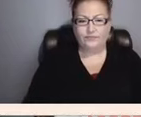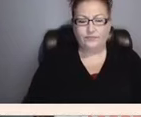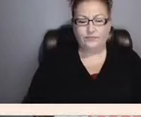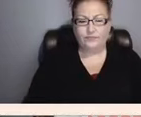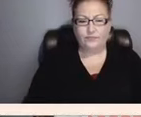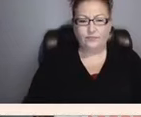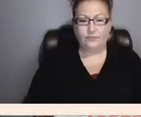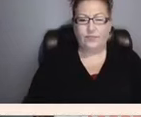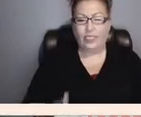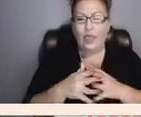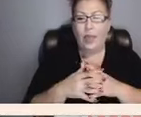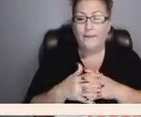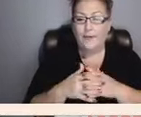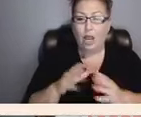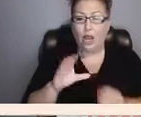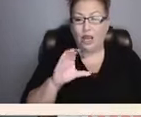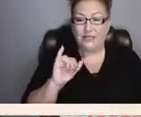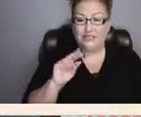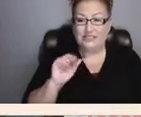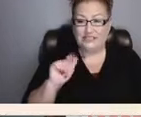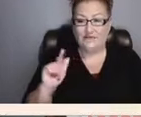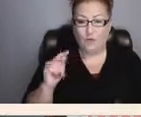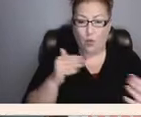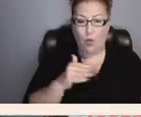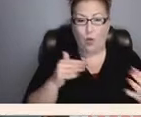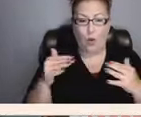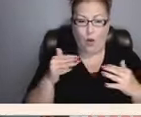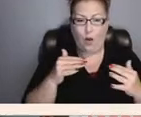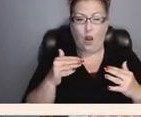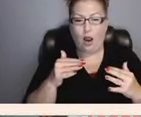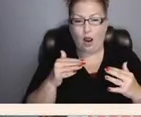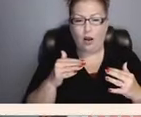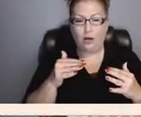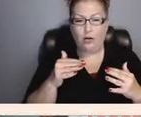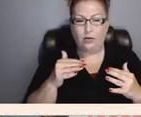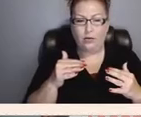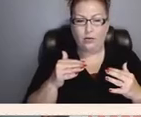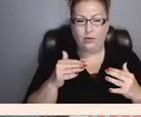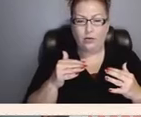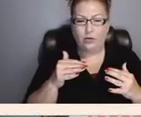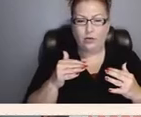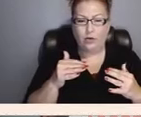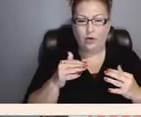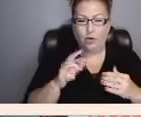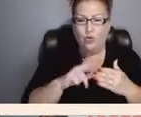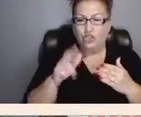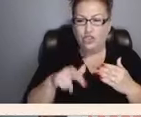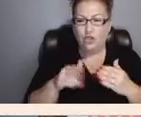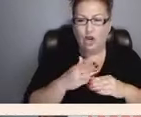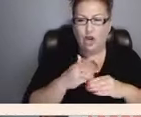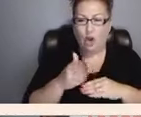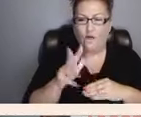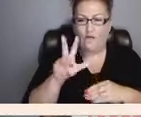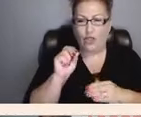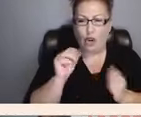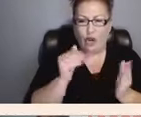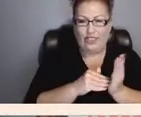American Civil War resulted in over 30,000